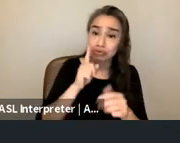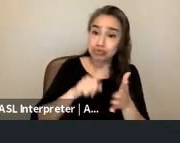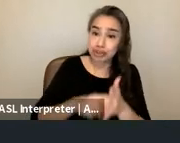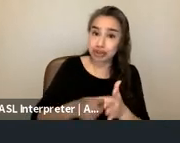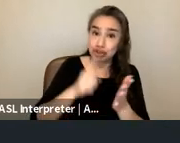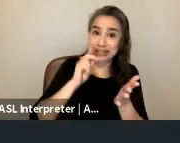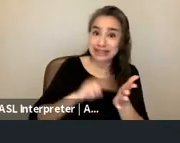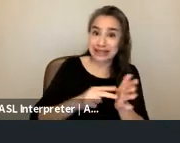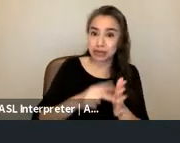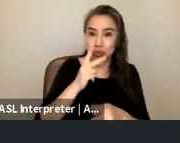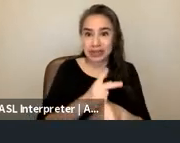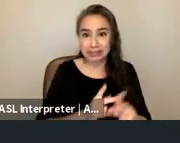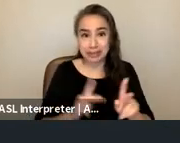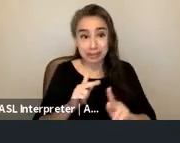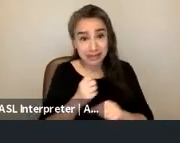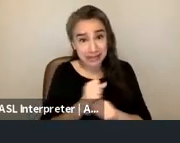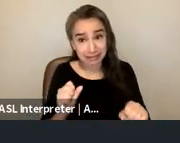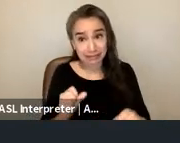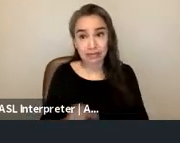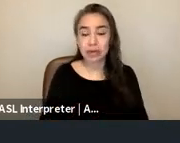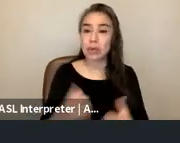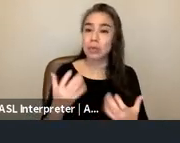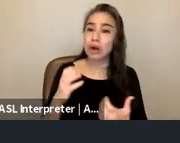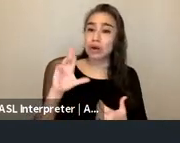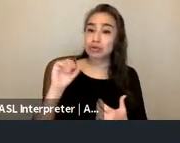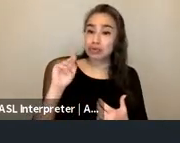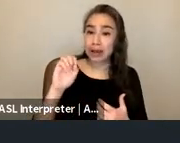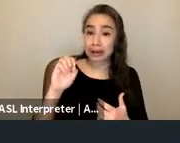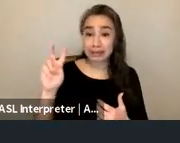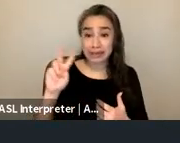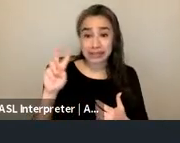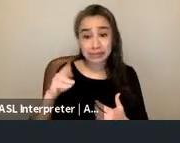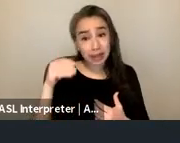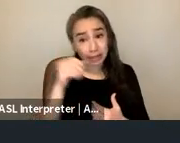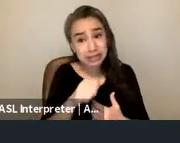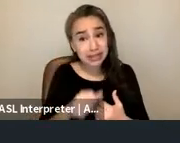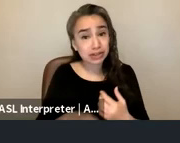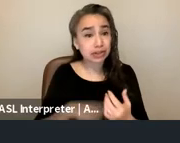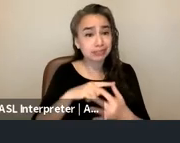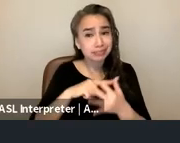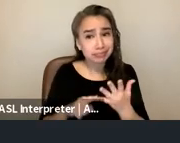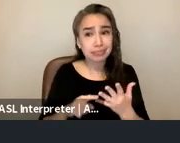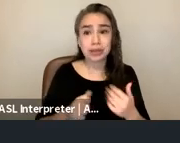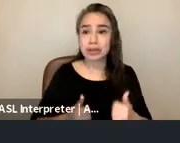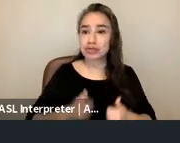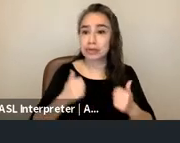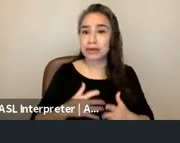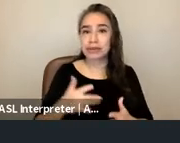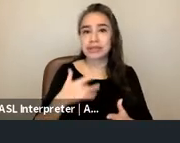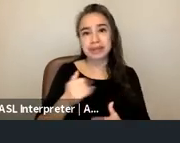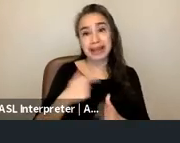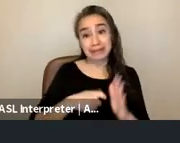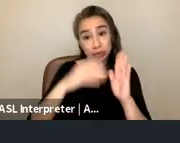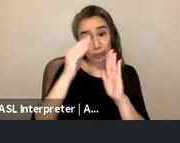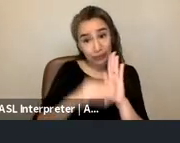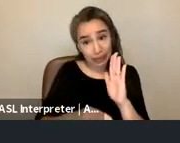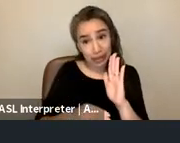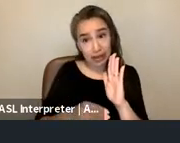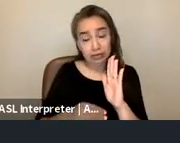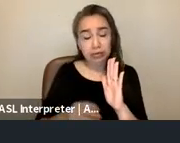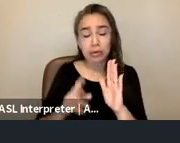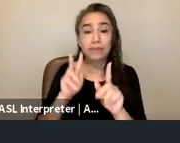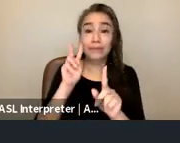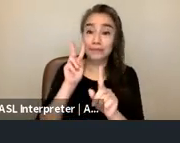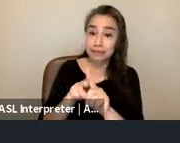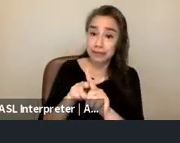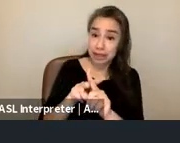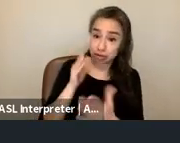things like crime victims compensation and orders of protection those survivors typically needed to fill out um to file criminal